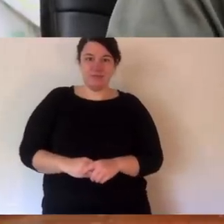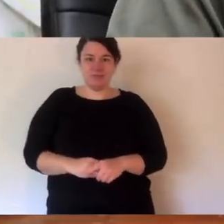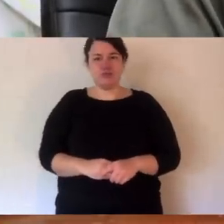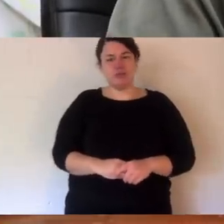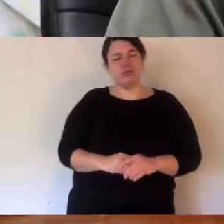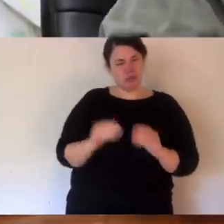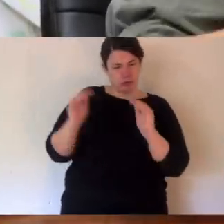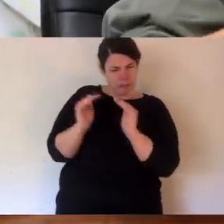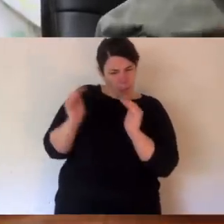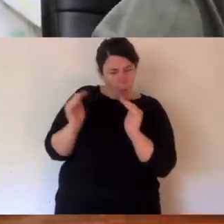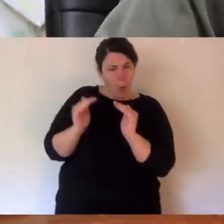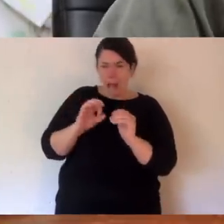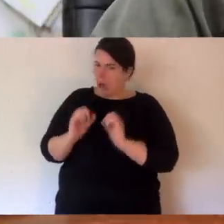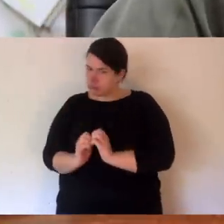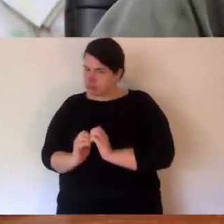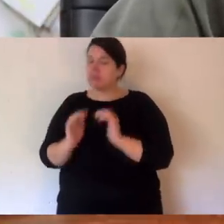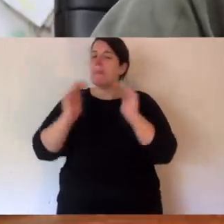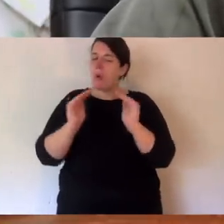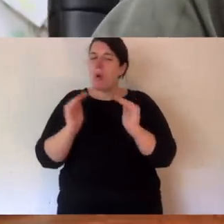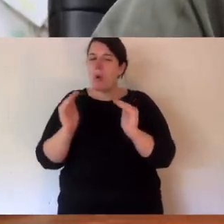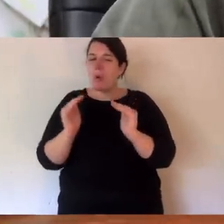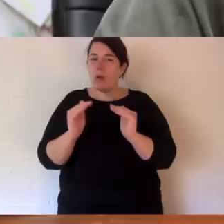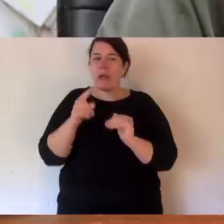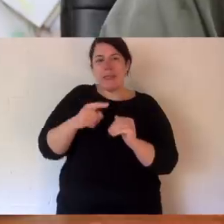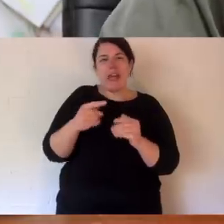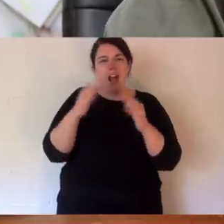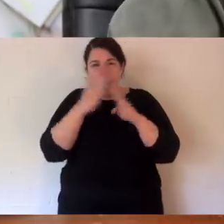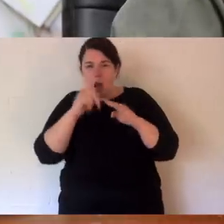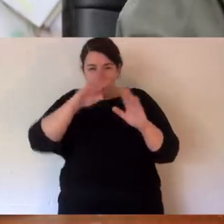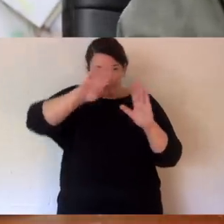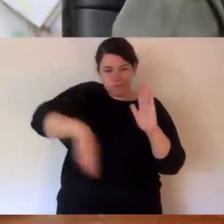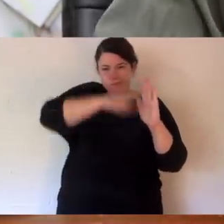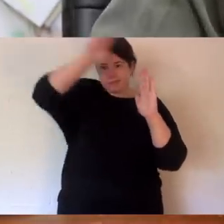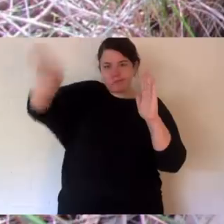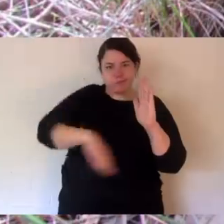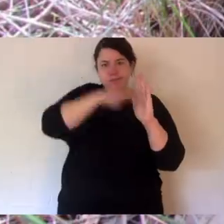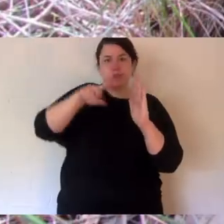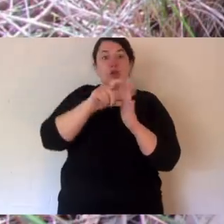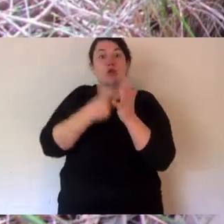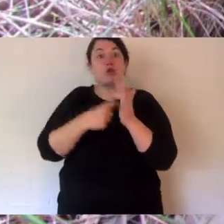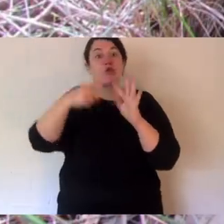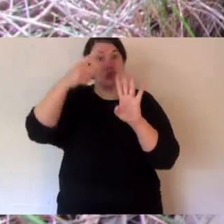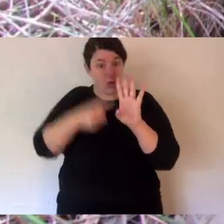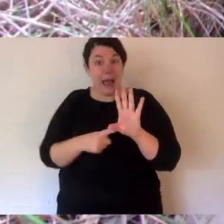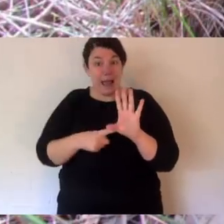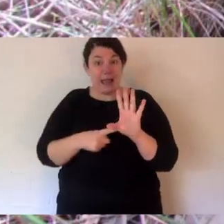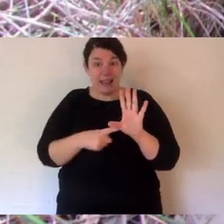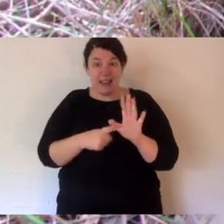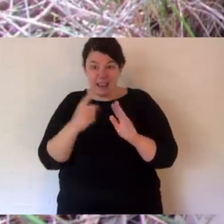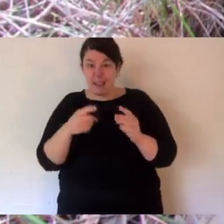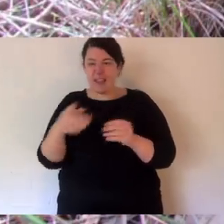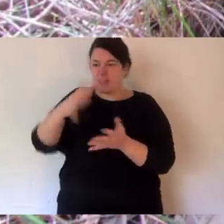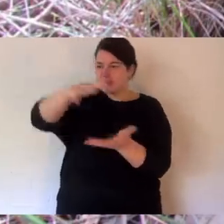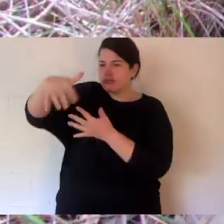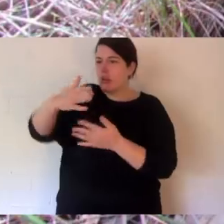bedongs, as we said, they're a mid-level herbivore. They take shelter in little drays. Now, a dray is something that they build of